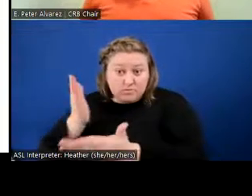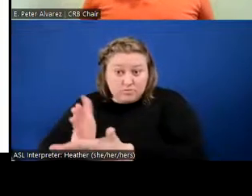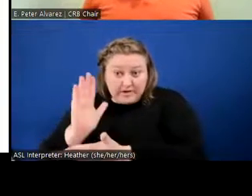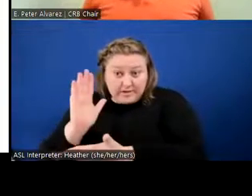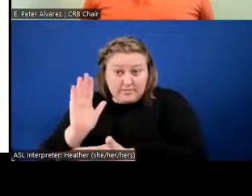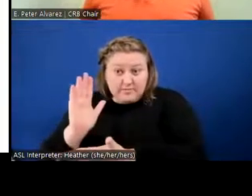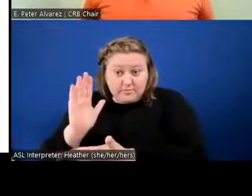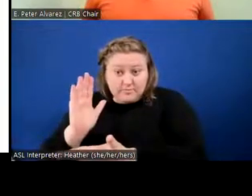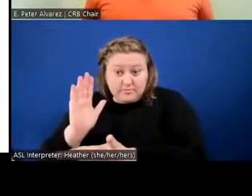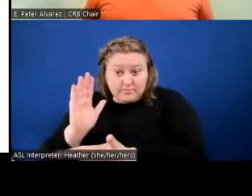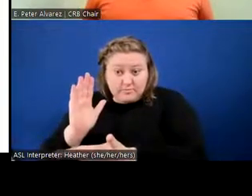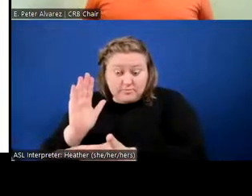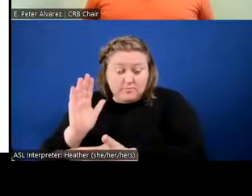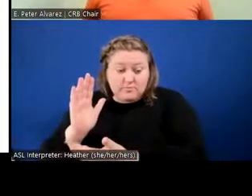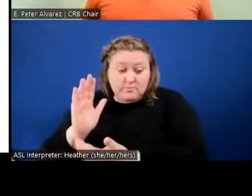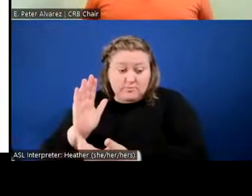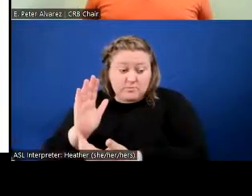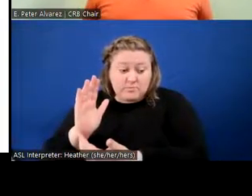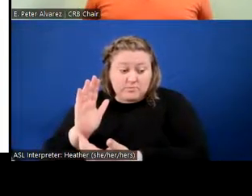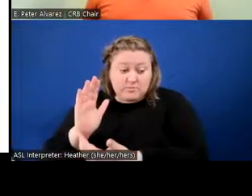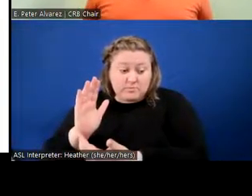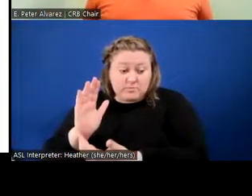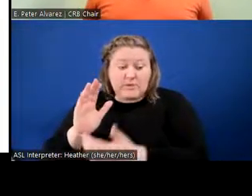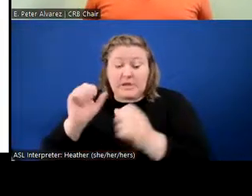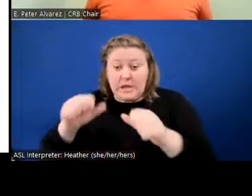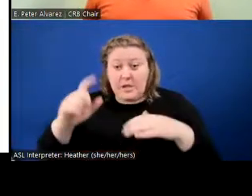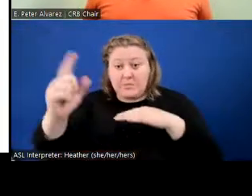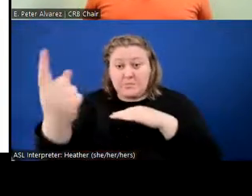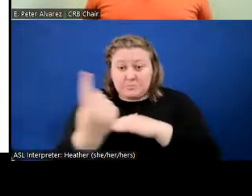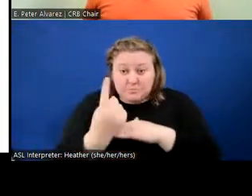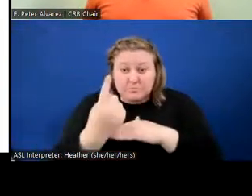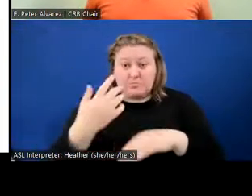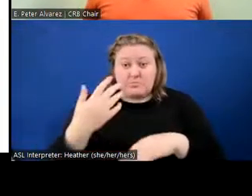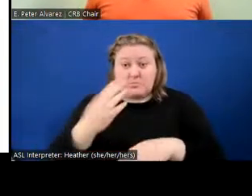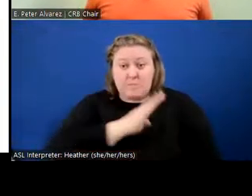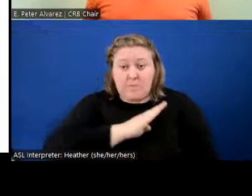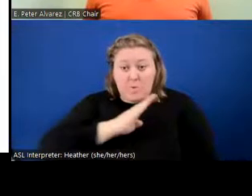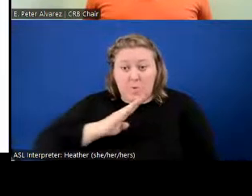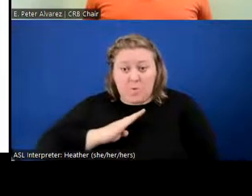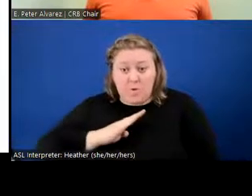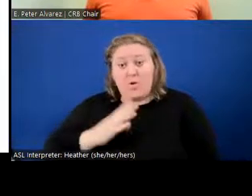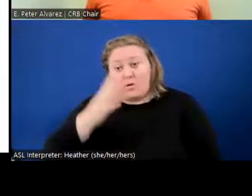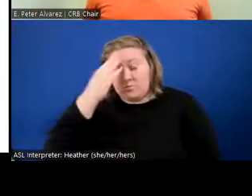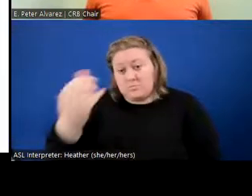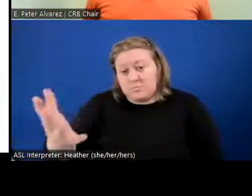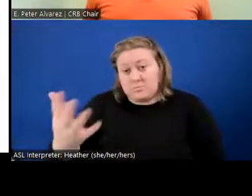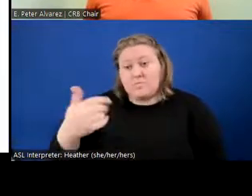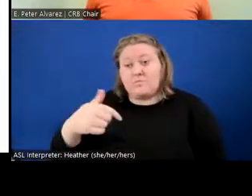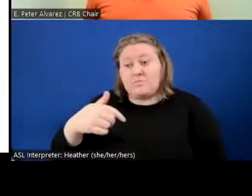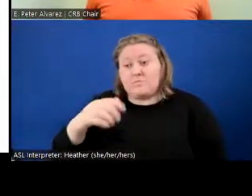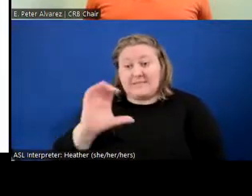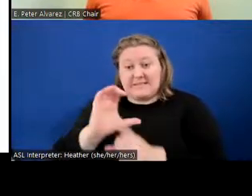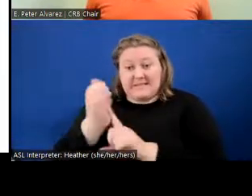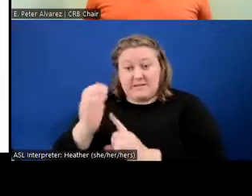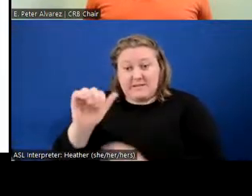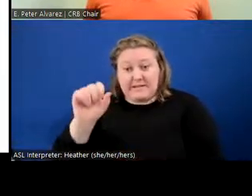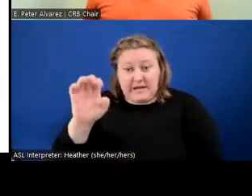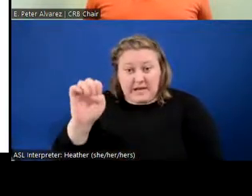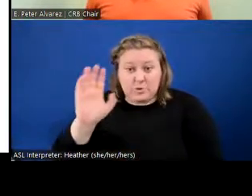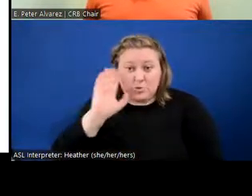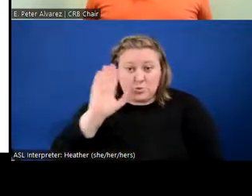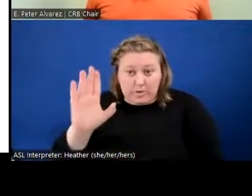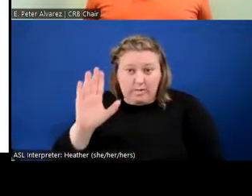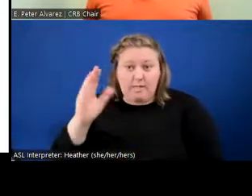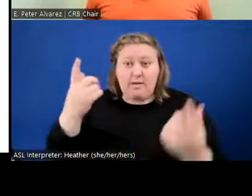who has a case before a board receives notification that their case is going to be heard by the respective board on a certain